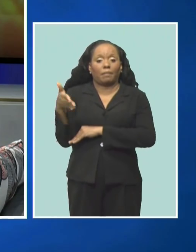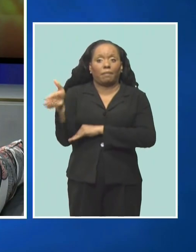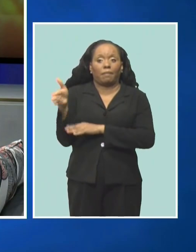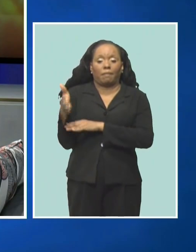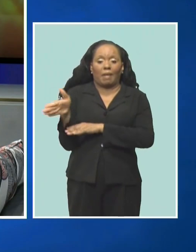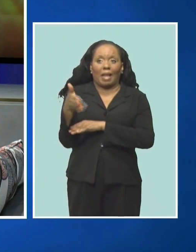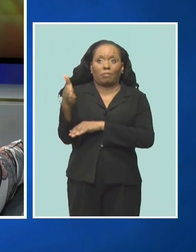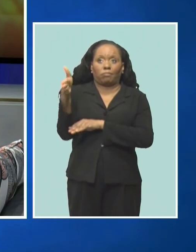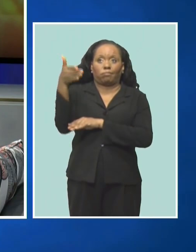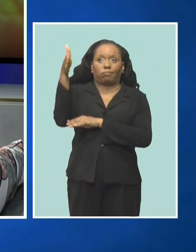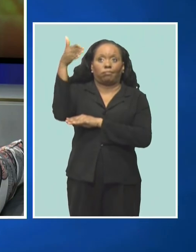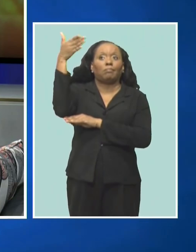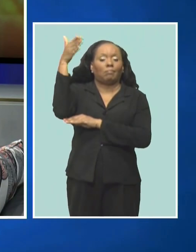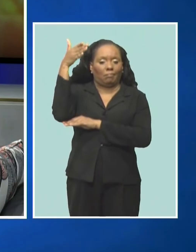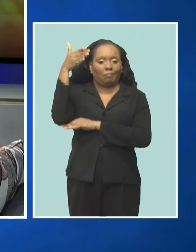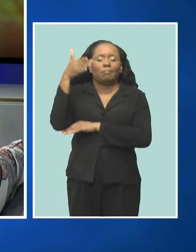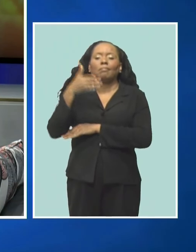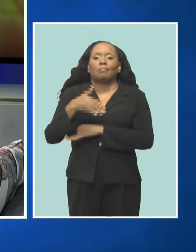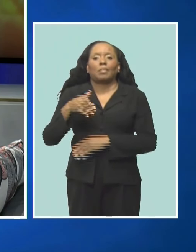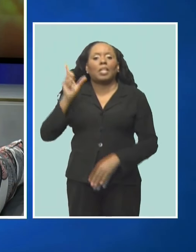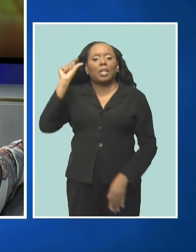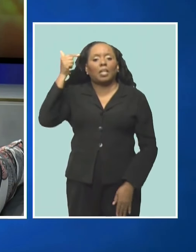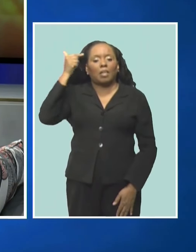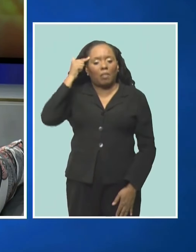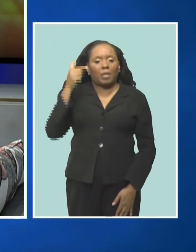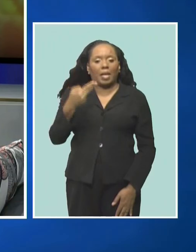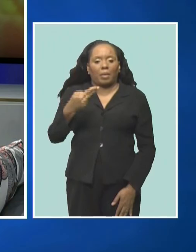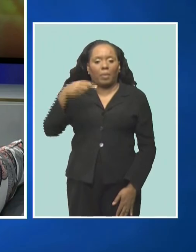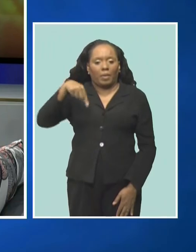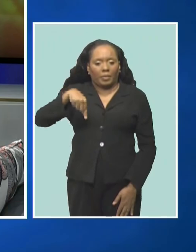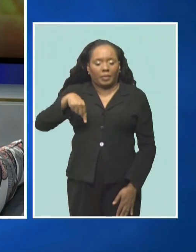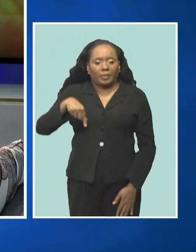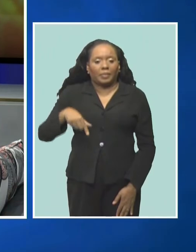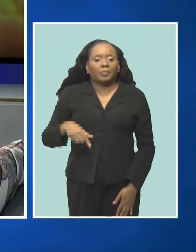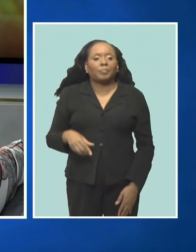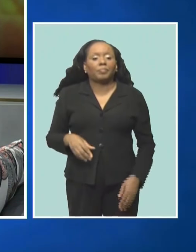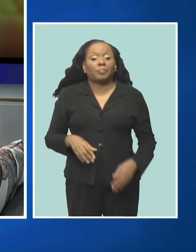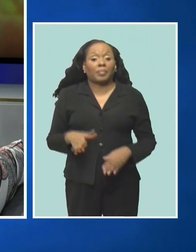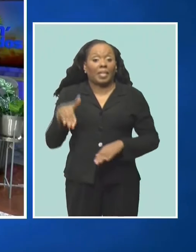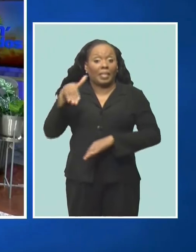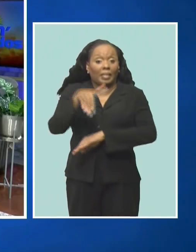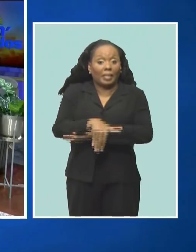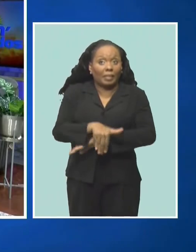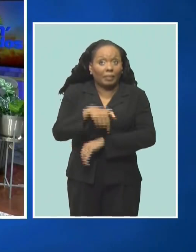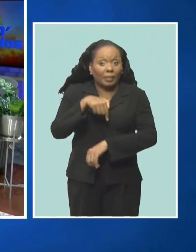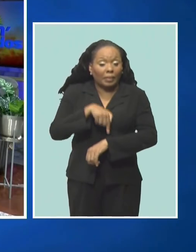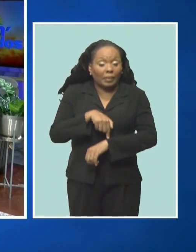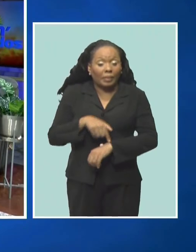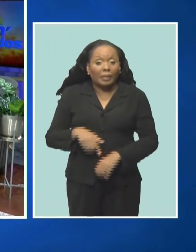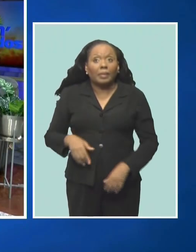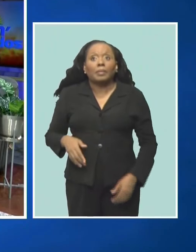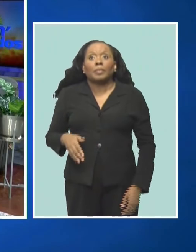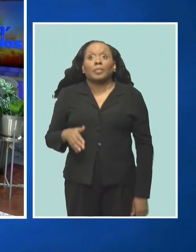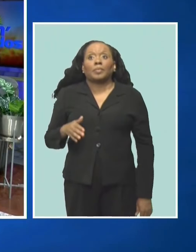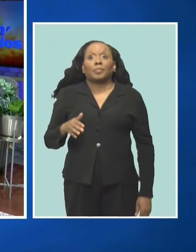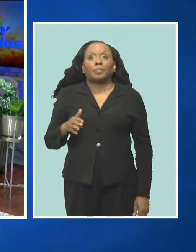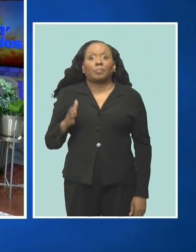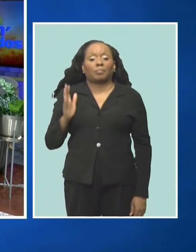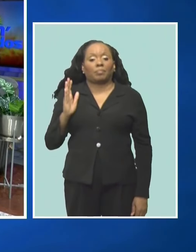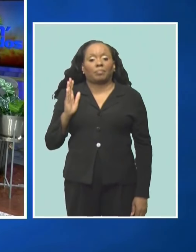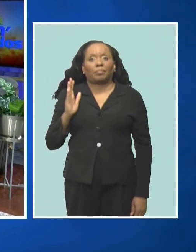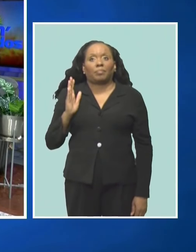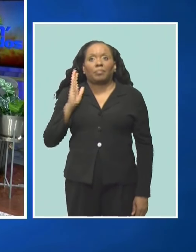government headquarters. And then in the evening, we will come